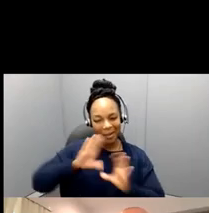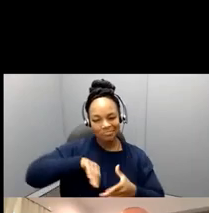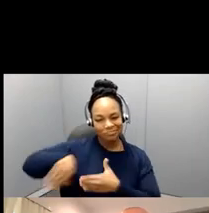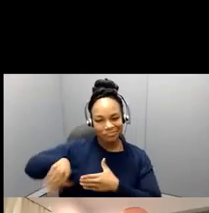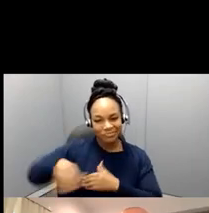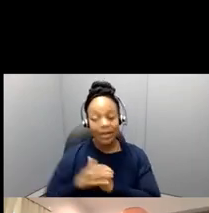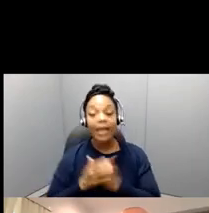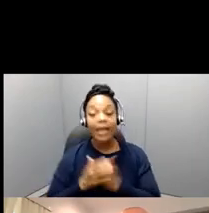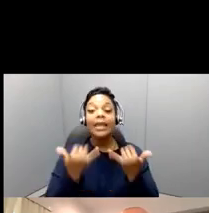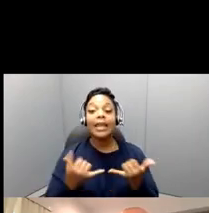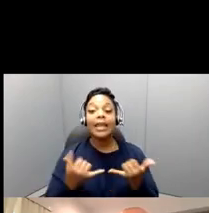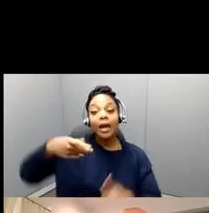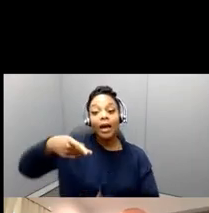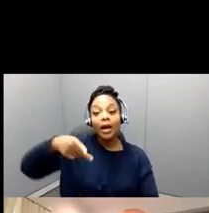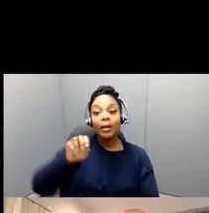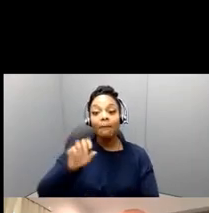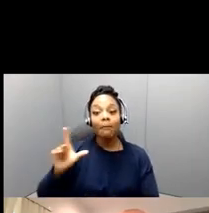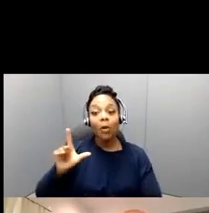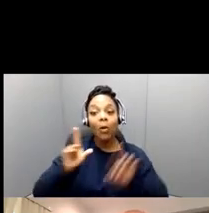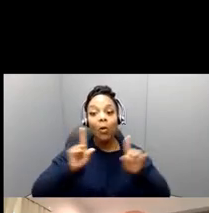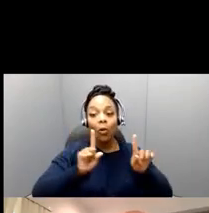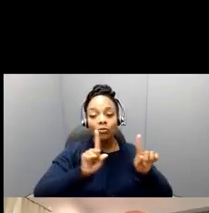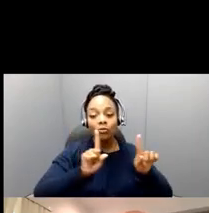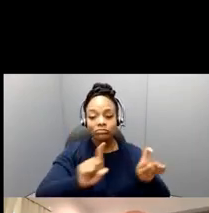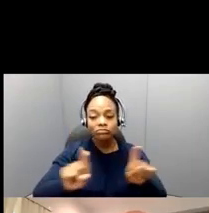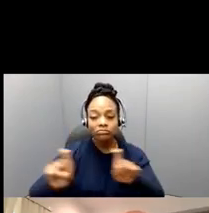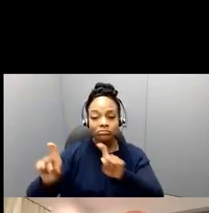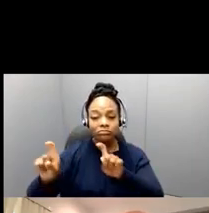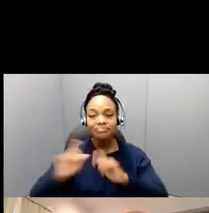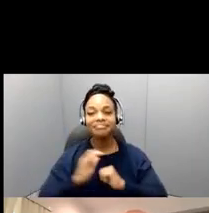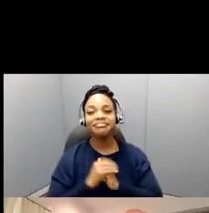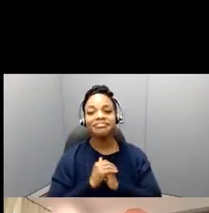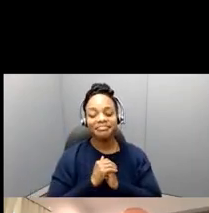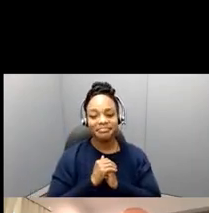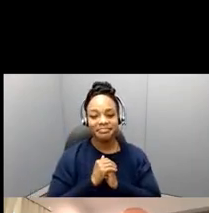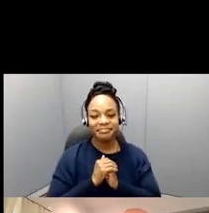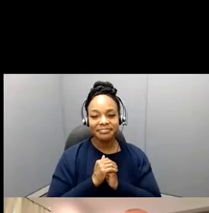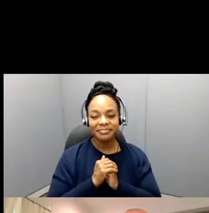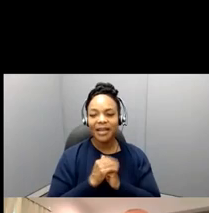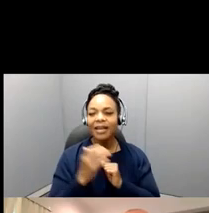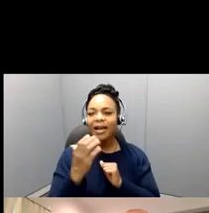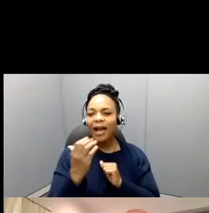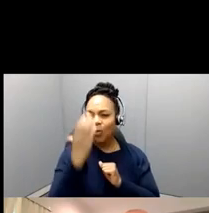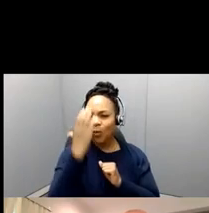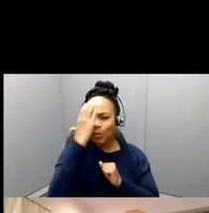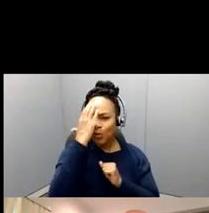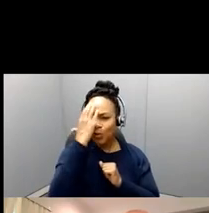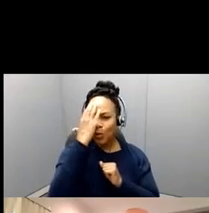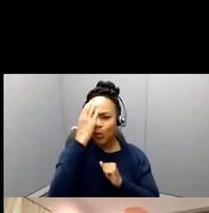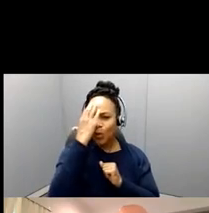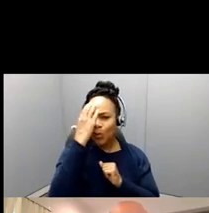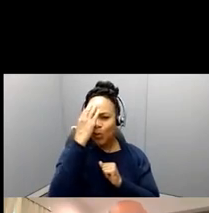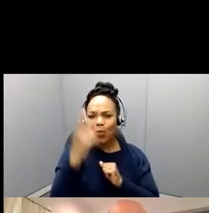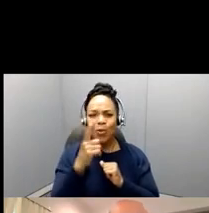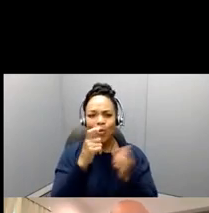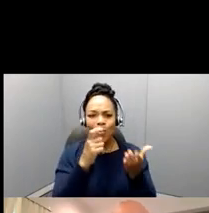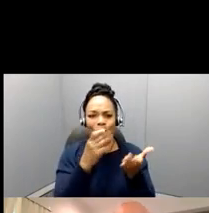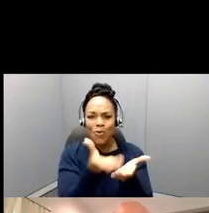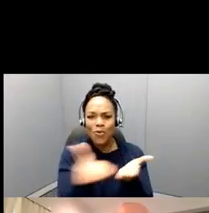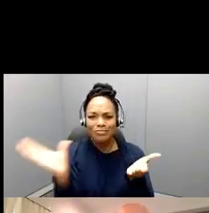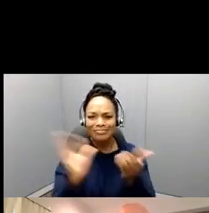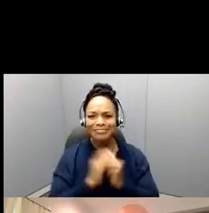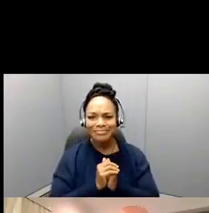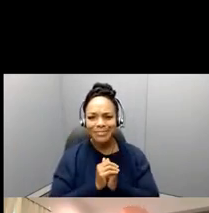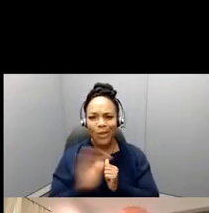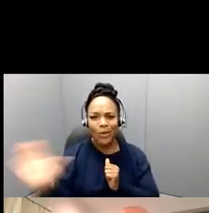ask that we can pull up this first question. I want to get an idea of who's out here with us, because I'm